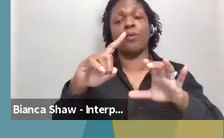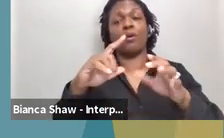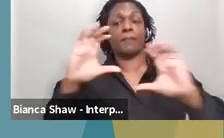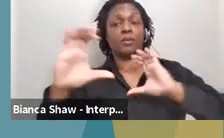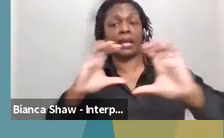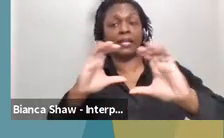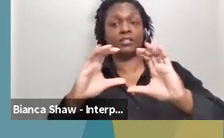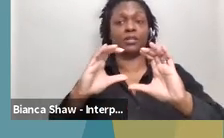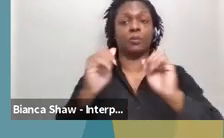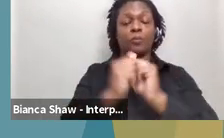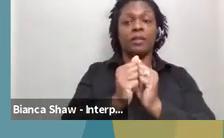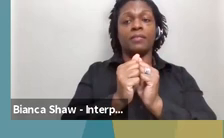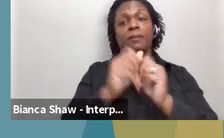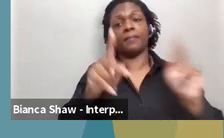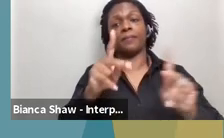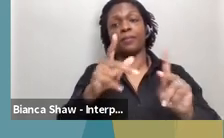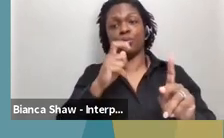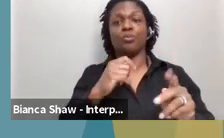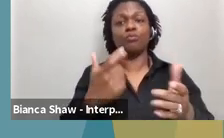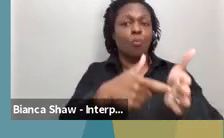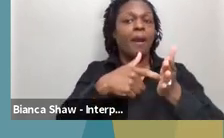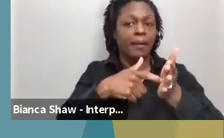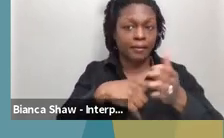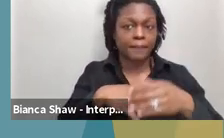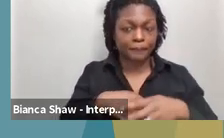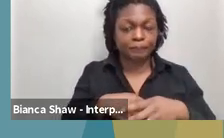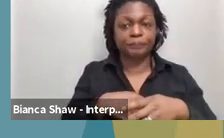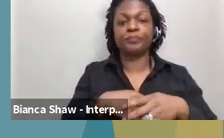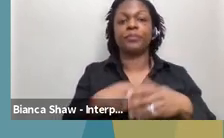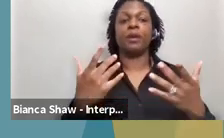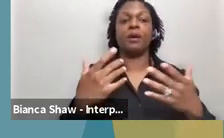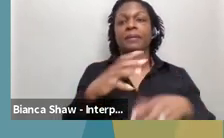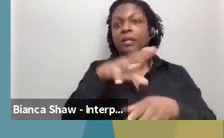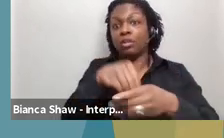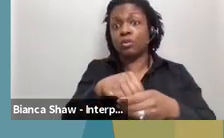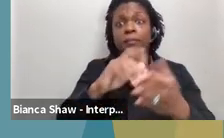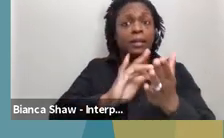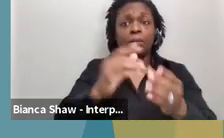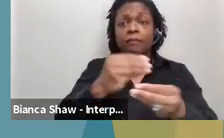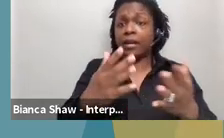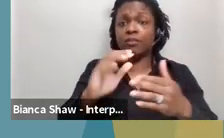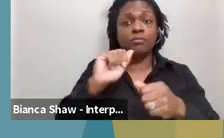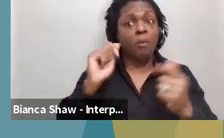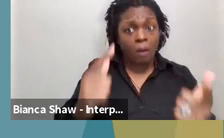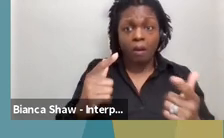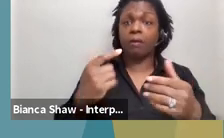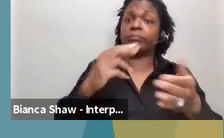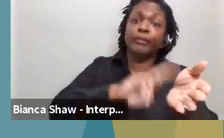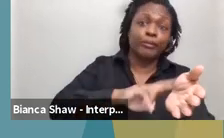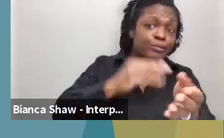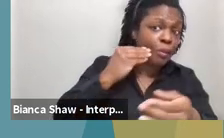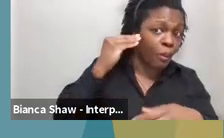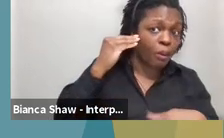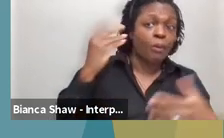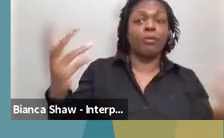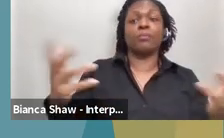communication needs in healthcare settings. So, uh, to include nursing homes, hospitals, et cetera. And the next one